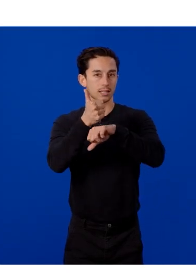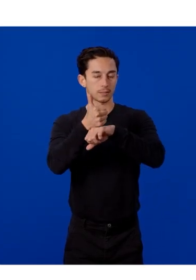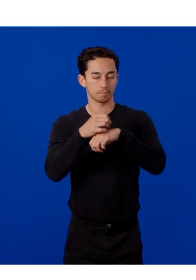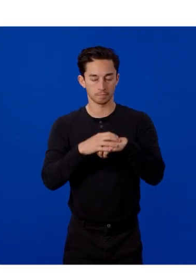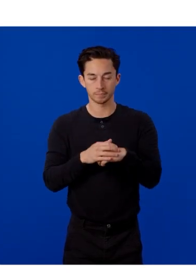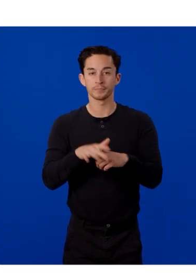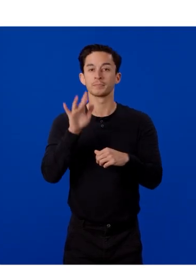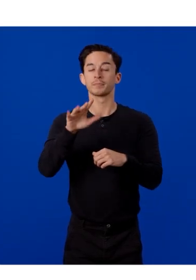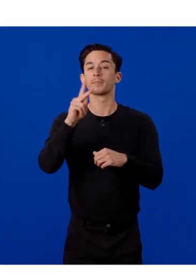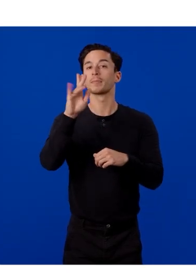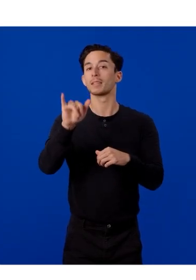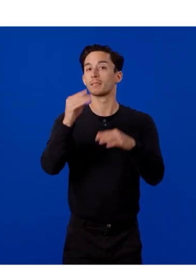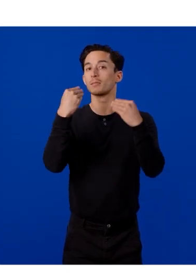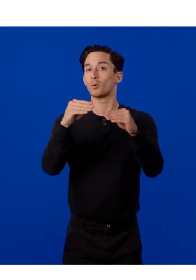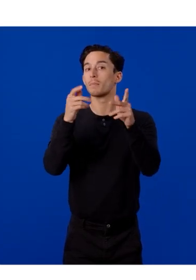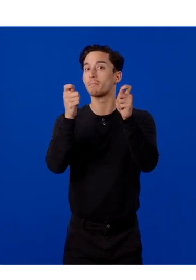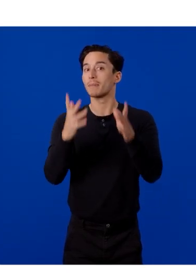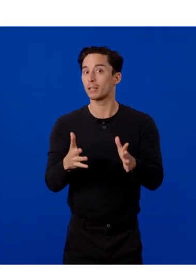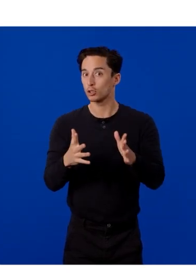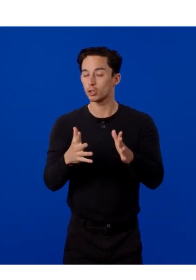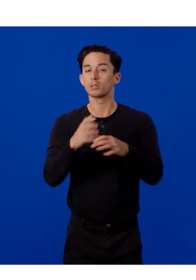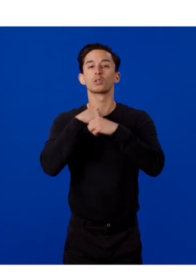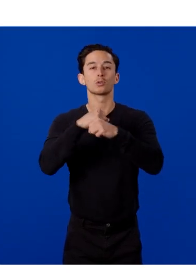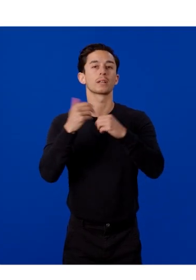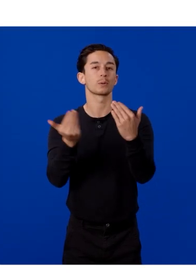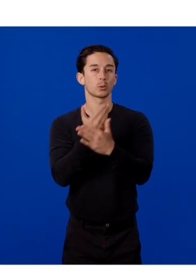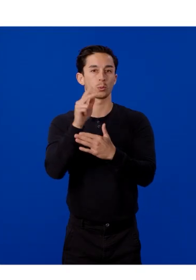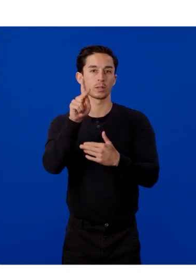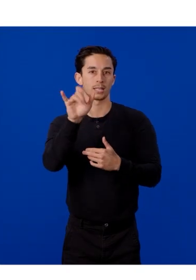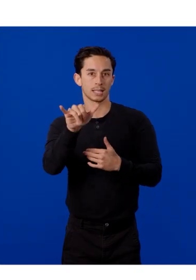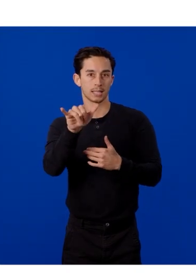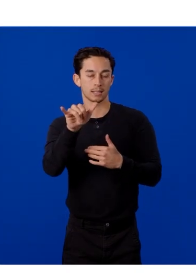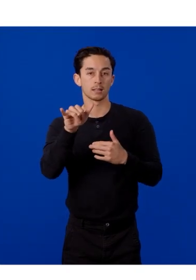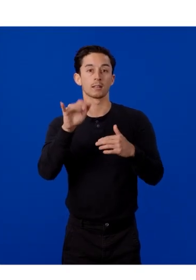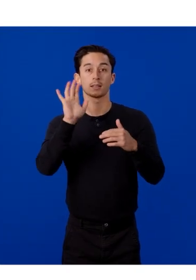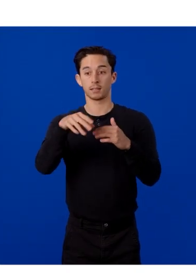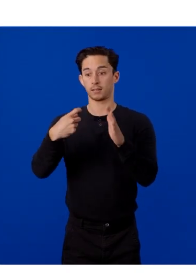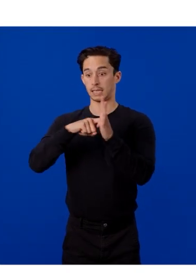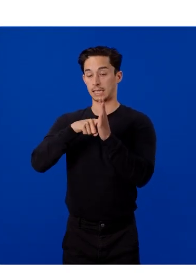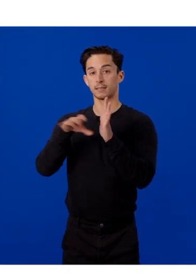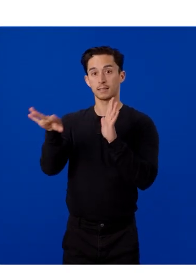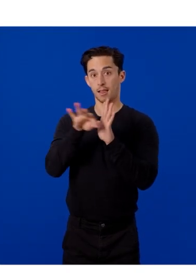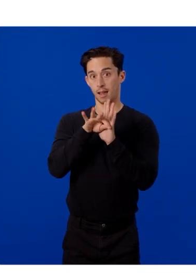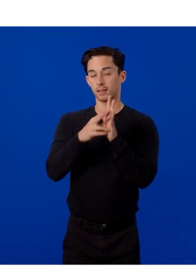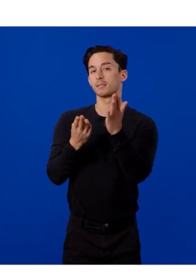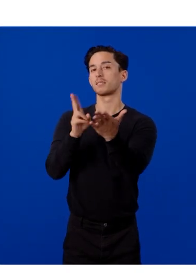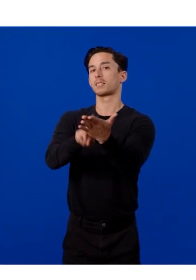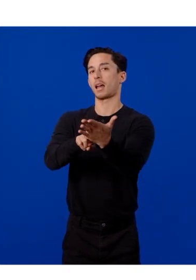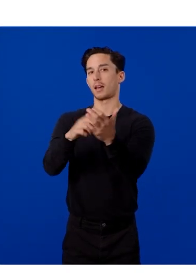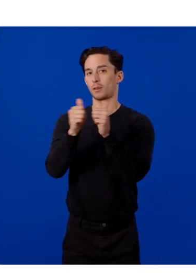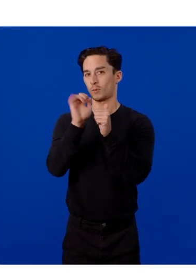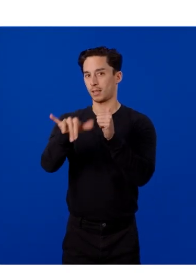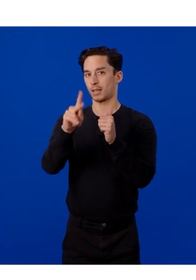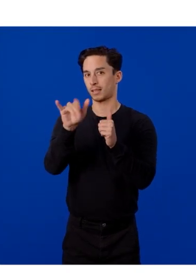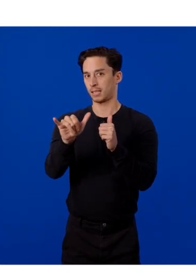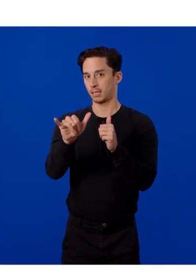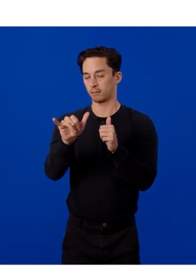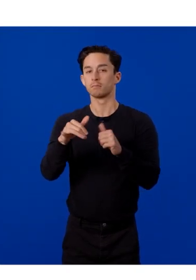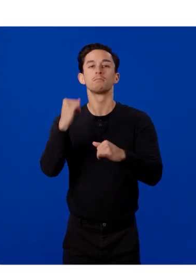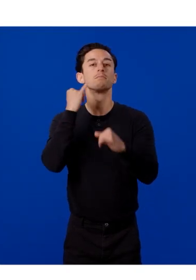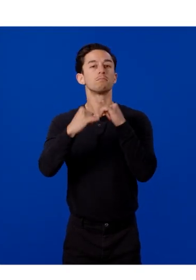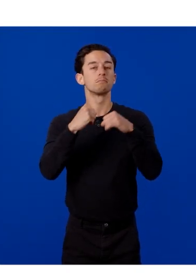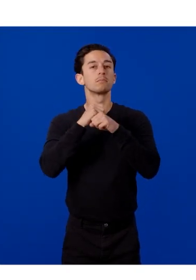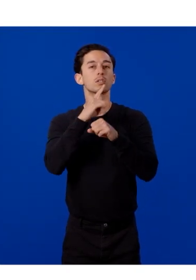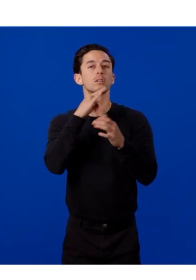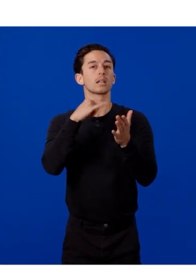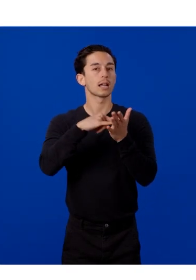Click on Key Store Manager and create a new key. Select your key and sign your application with it. Finally, ensure the